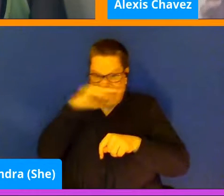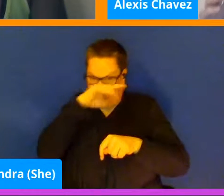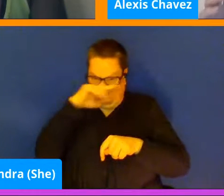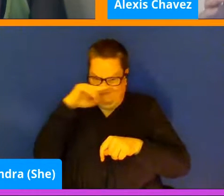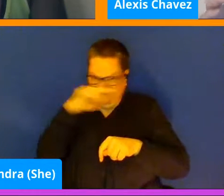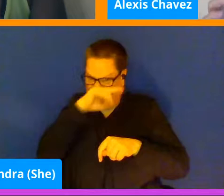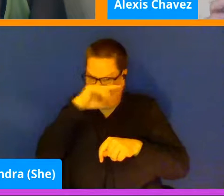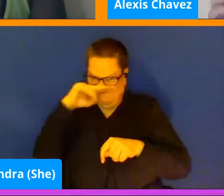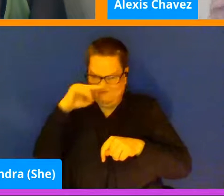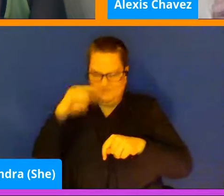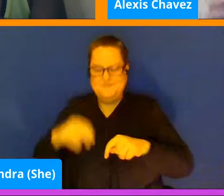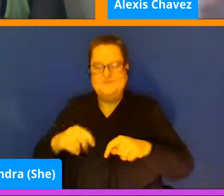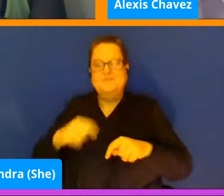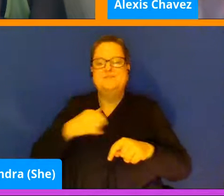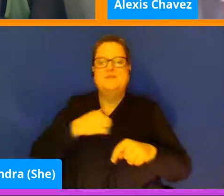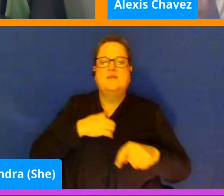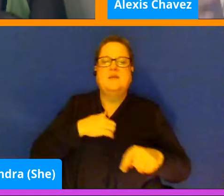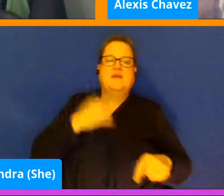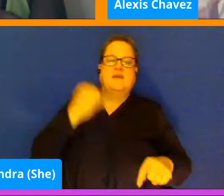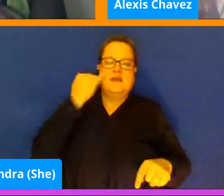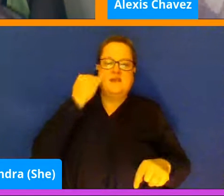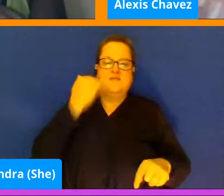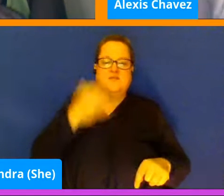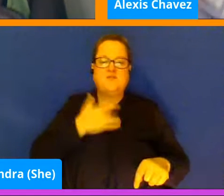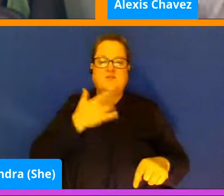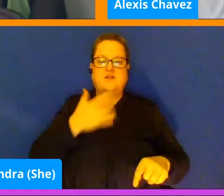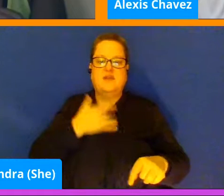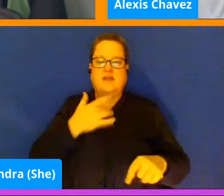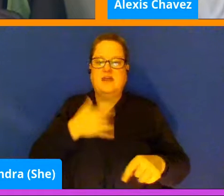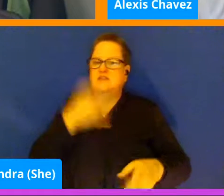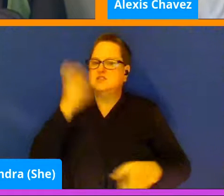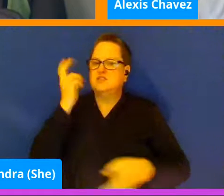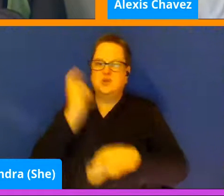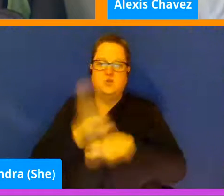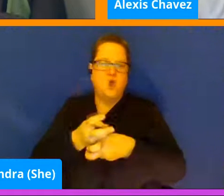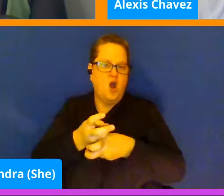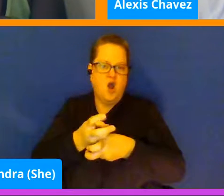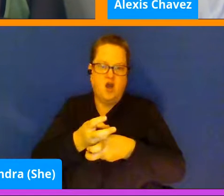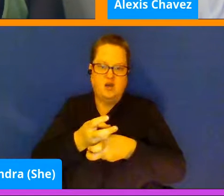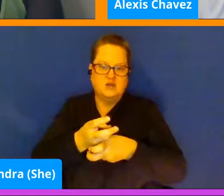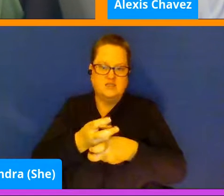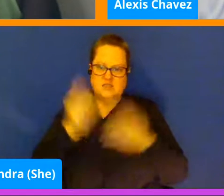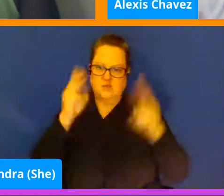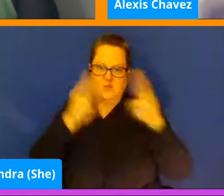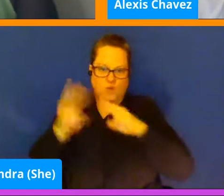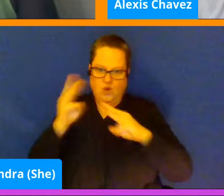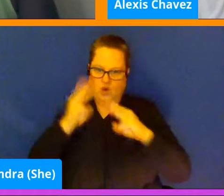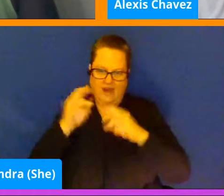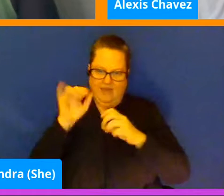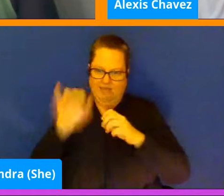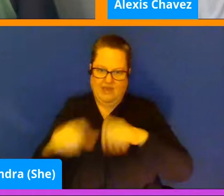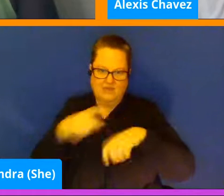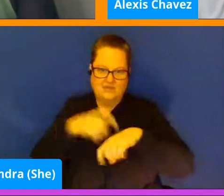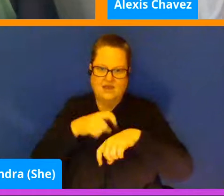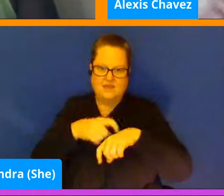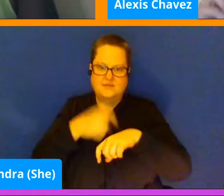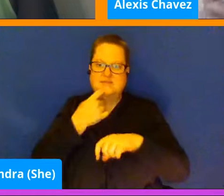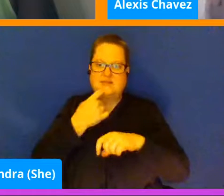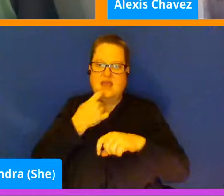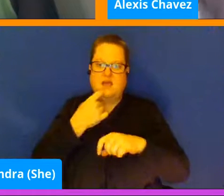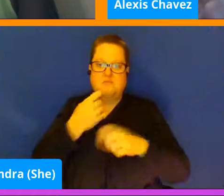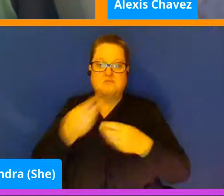you're just having feeling, if you're feeling like it's just too hard to only allow yourself to worry at that time, then say, let's reverse it a bit.